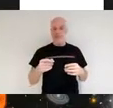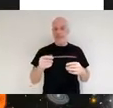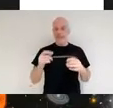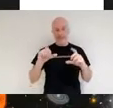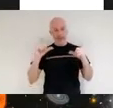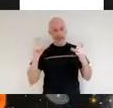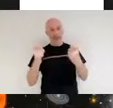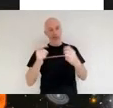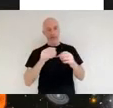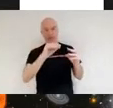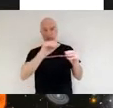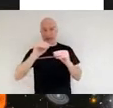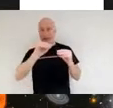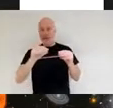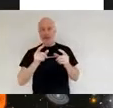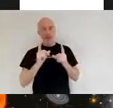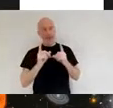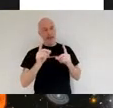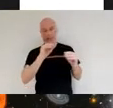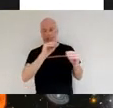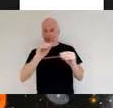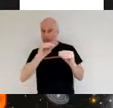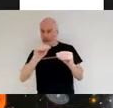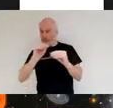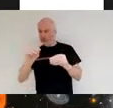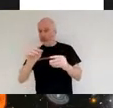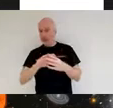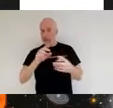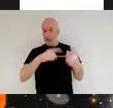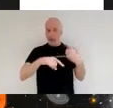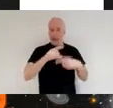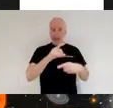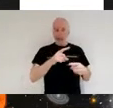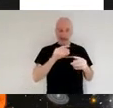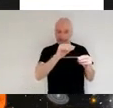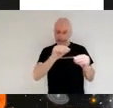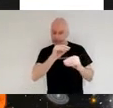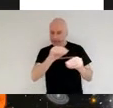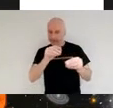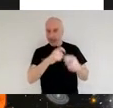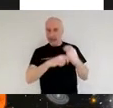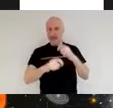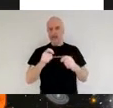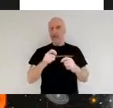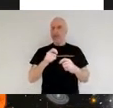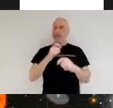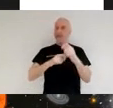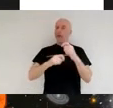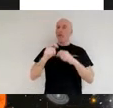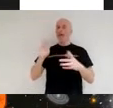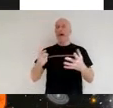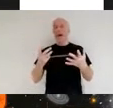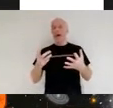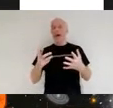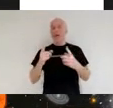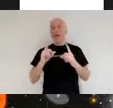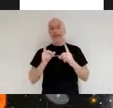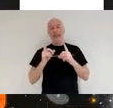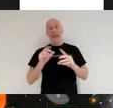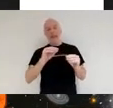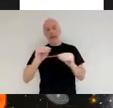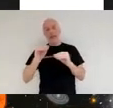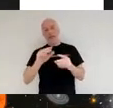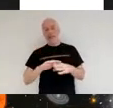who we train up and introduce them to our project scientists we give them activities and we get them to deliver